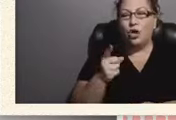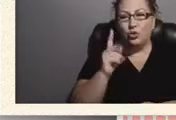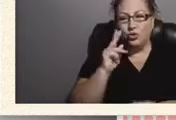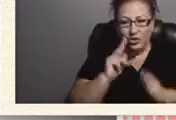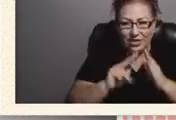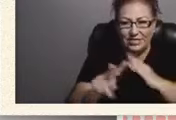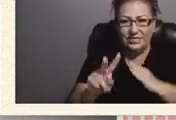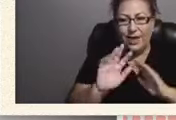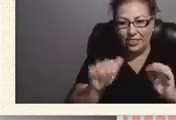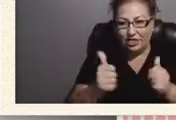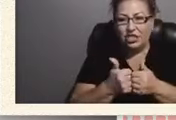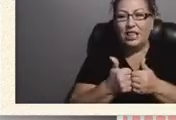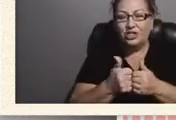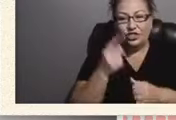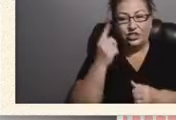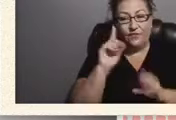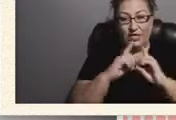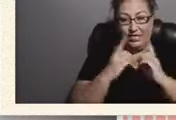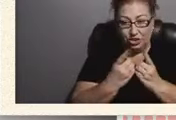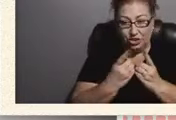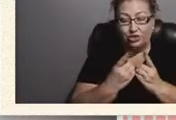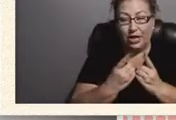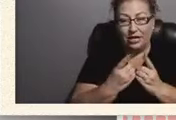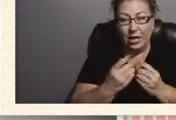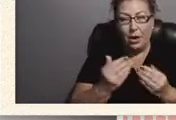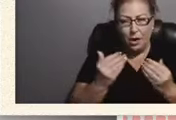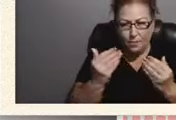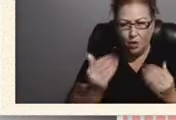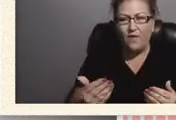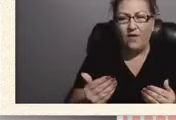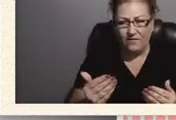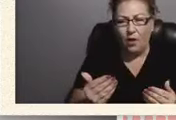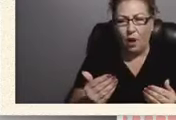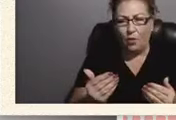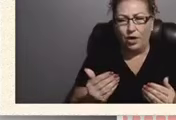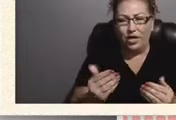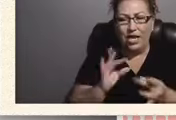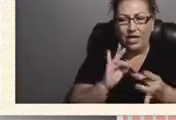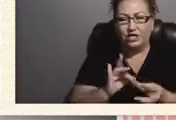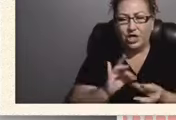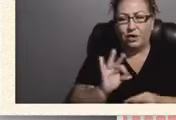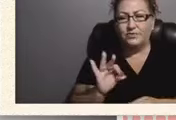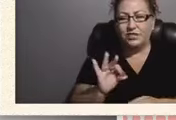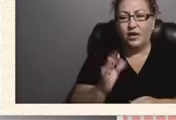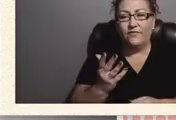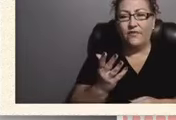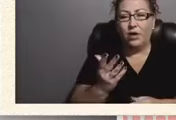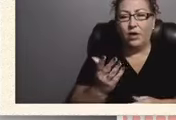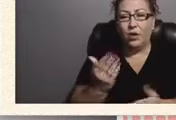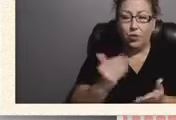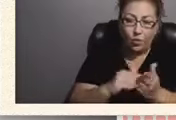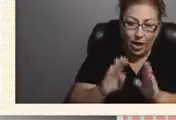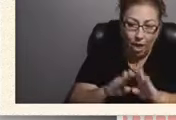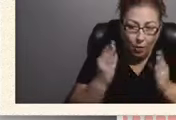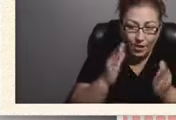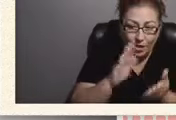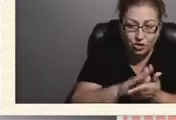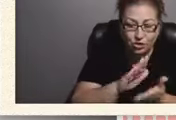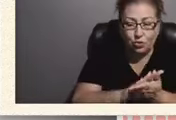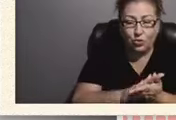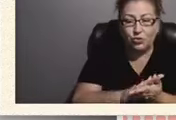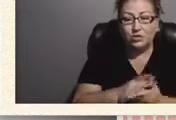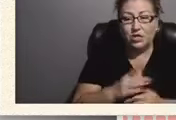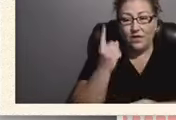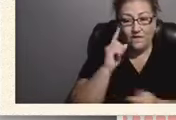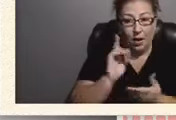for the district moving forward in terms of reopening schools for medically